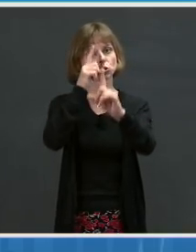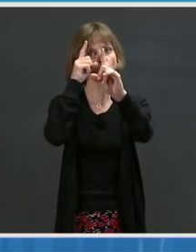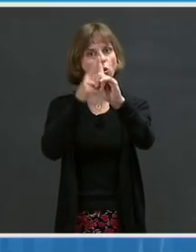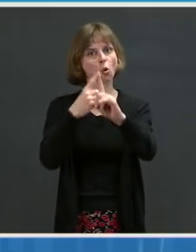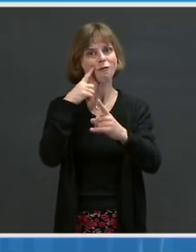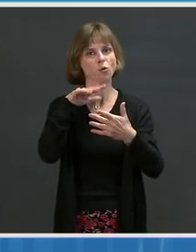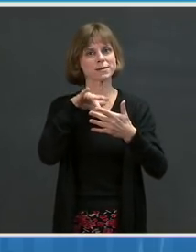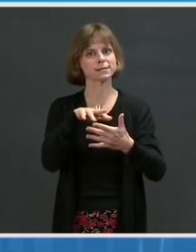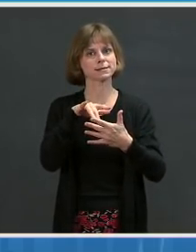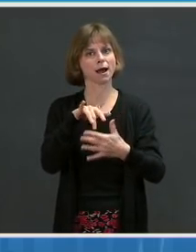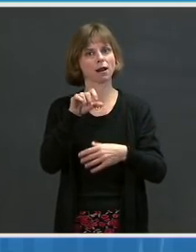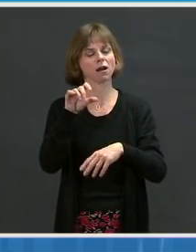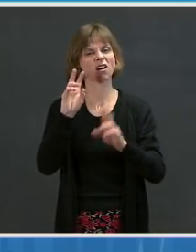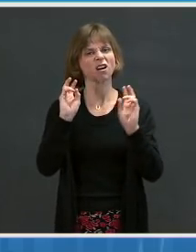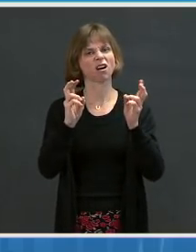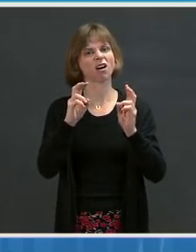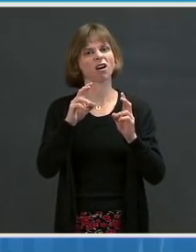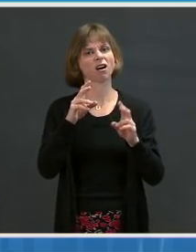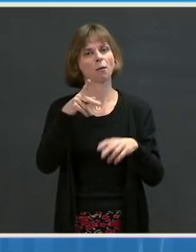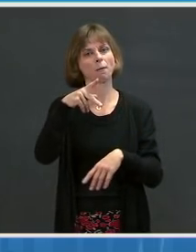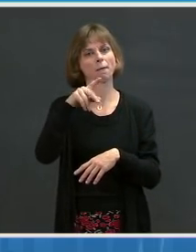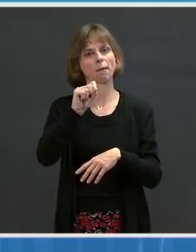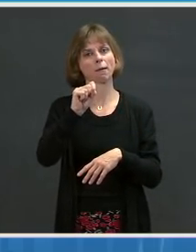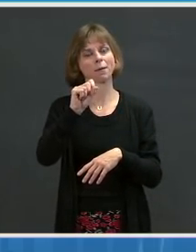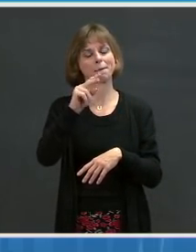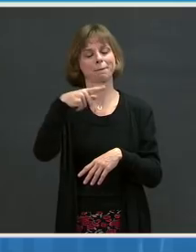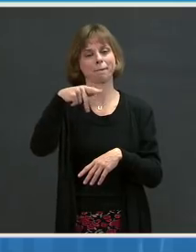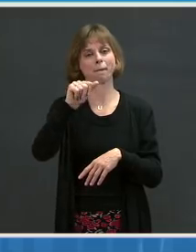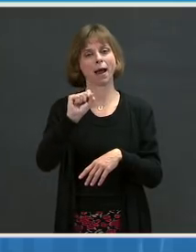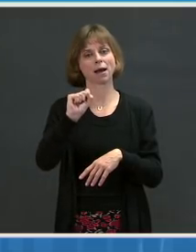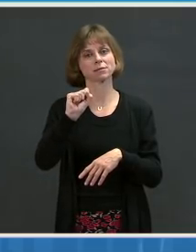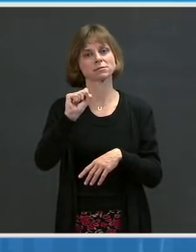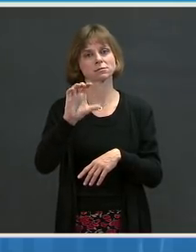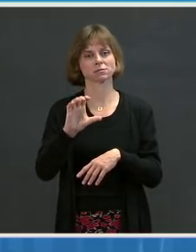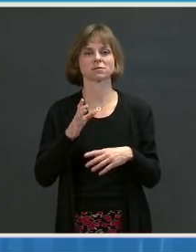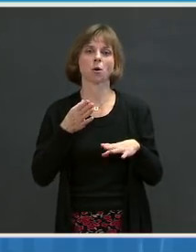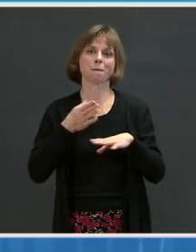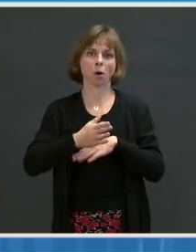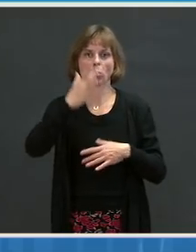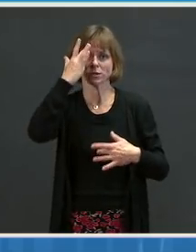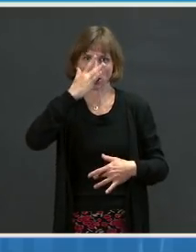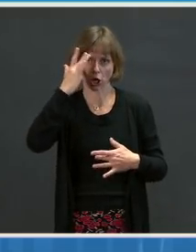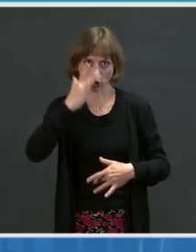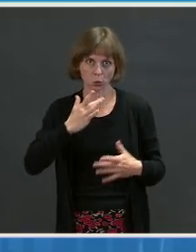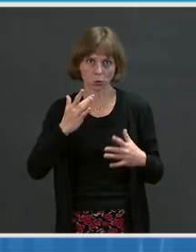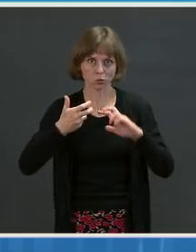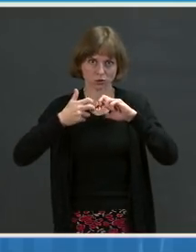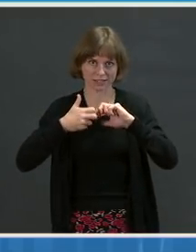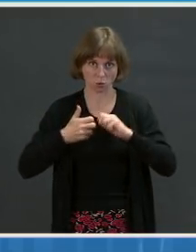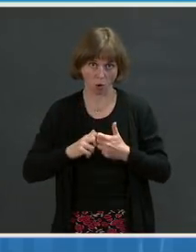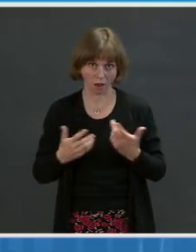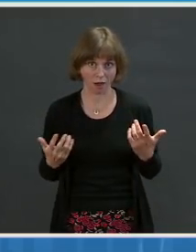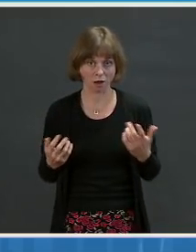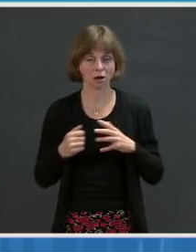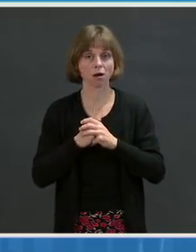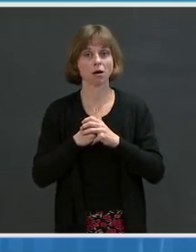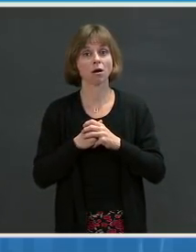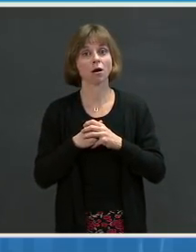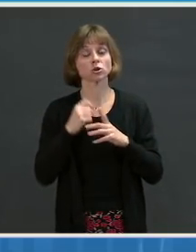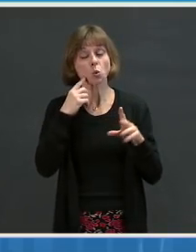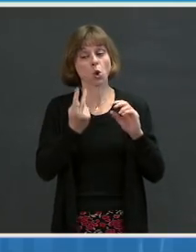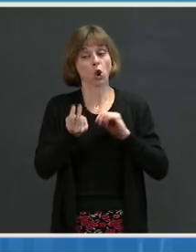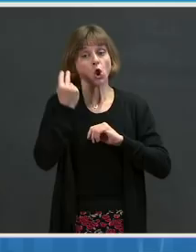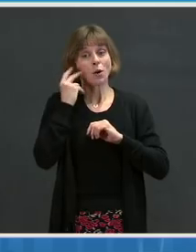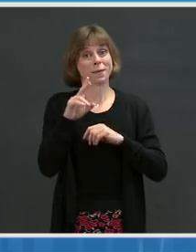PASC, or post-acute sequelae. Now, looking back a bit, in December of last year, the Congress